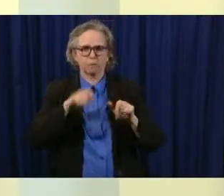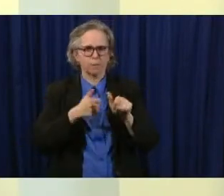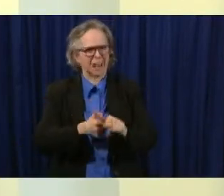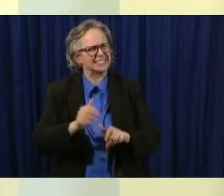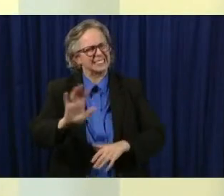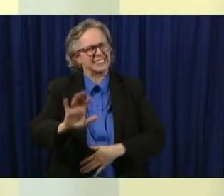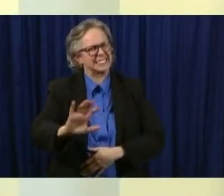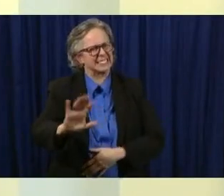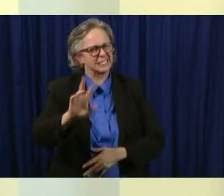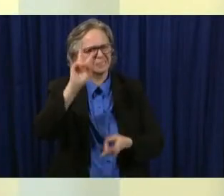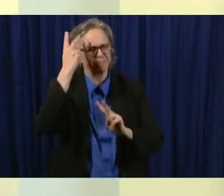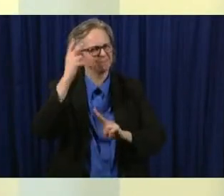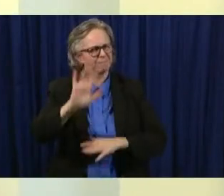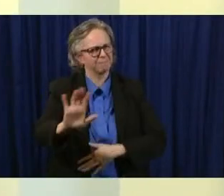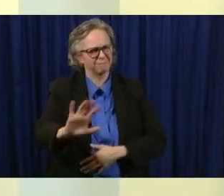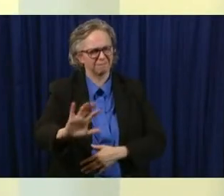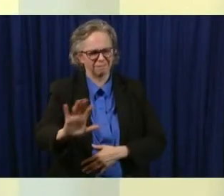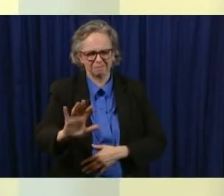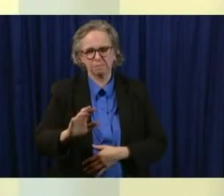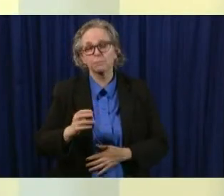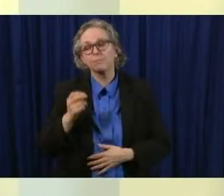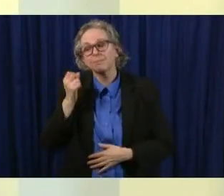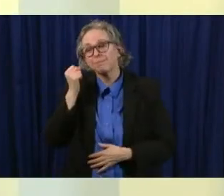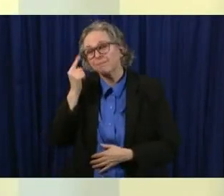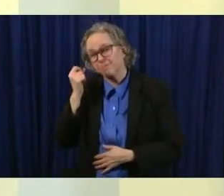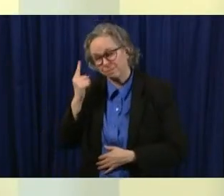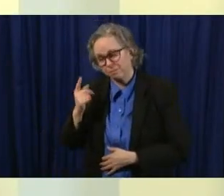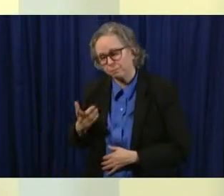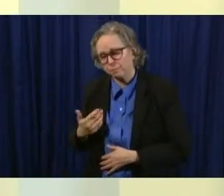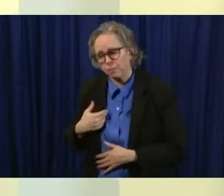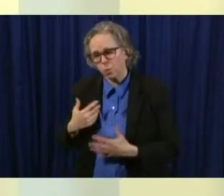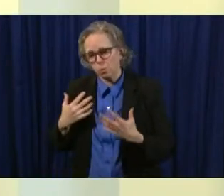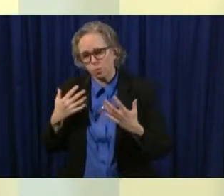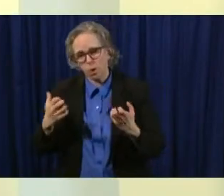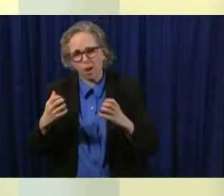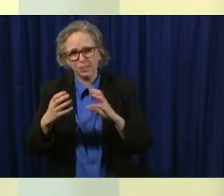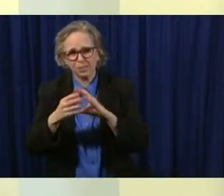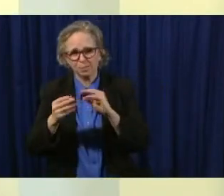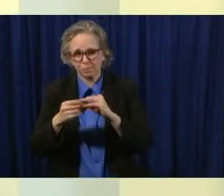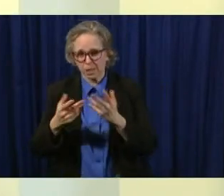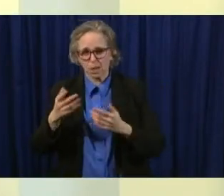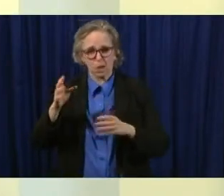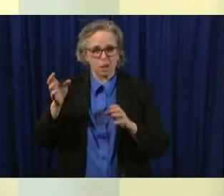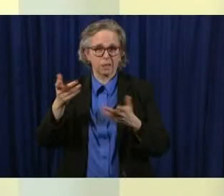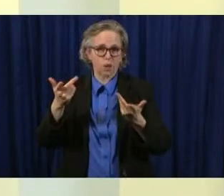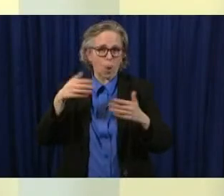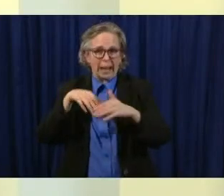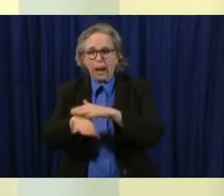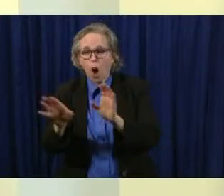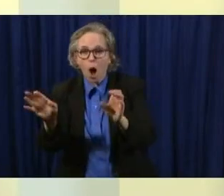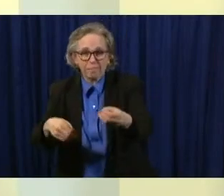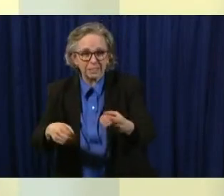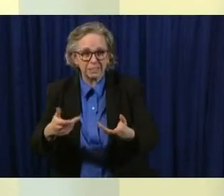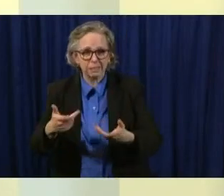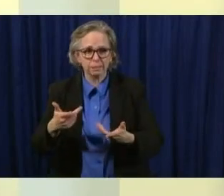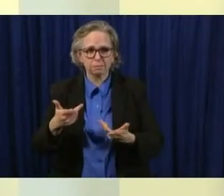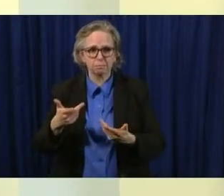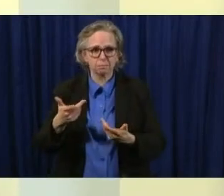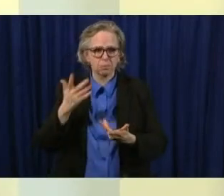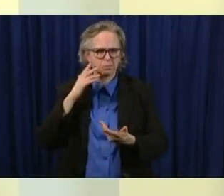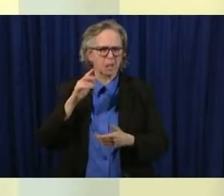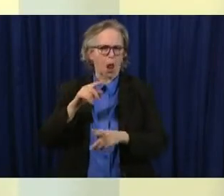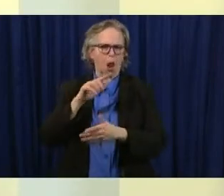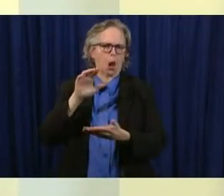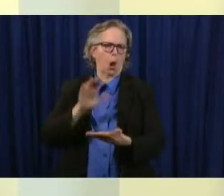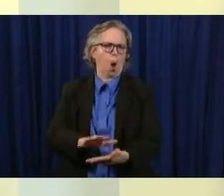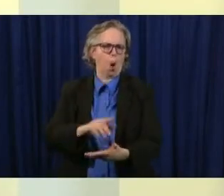is you know offices are um considered in this more low risk category but i strongly encourage that